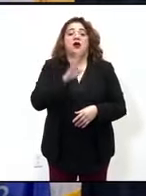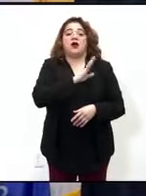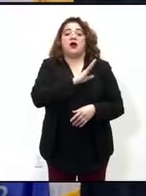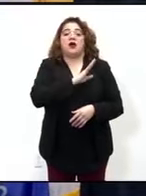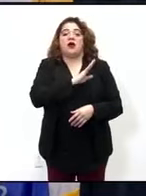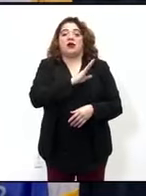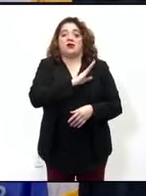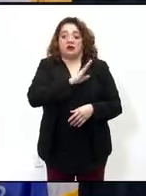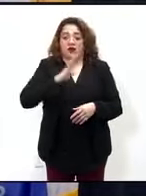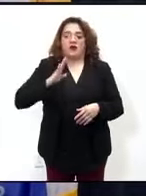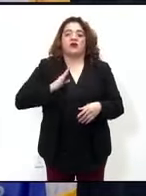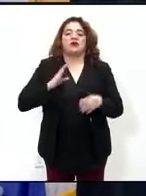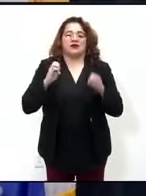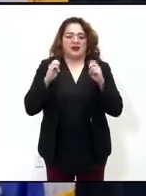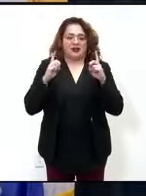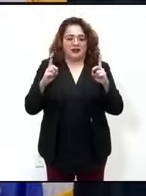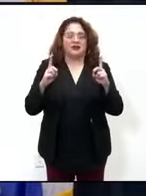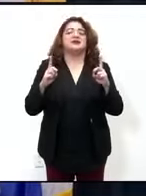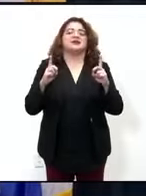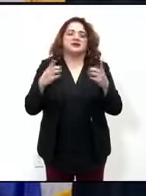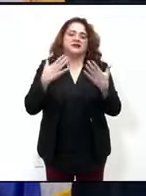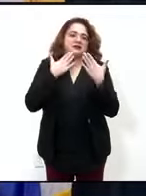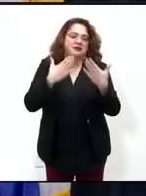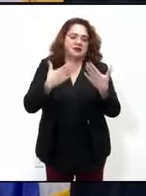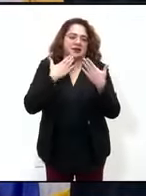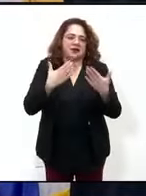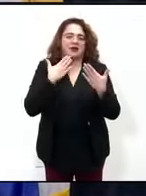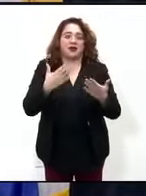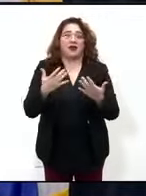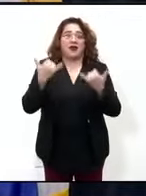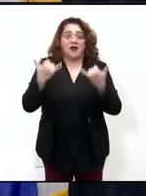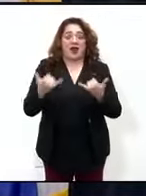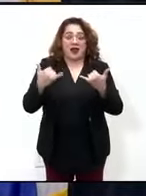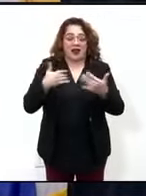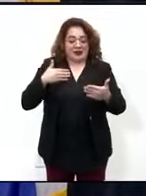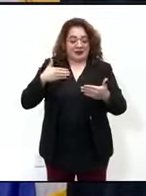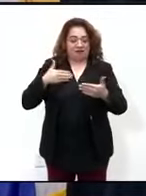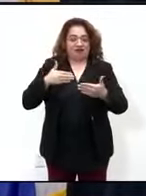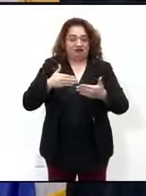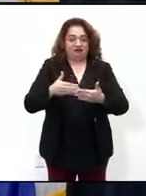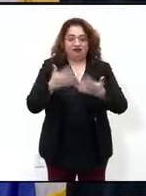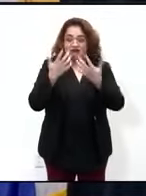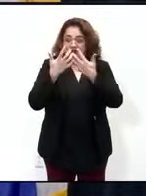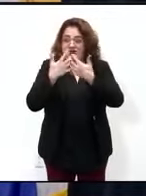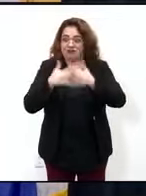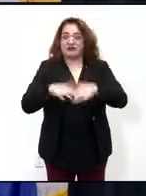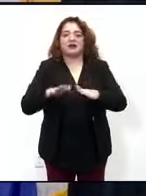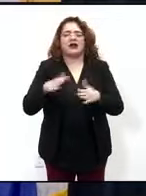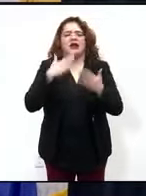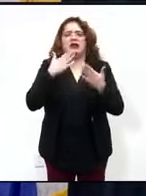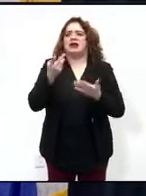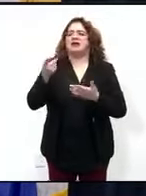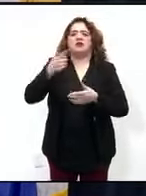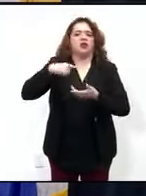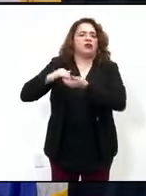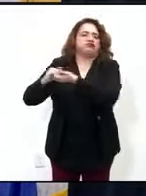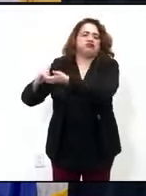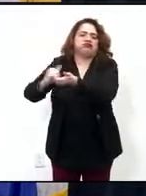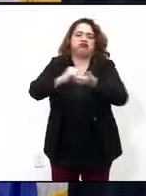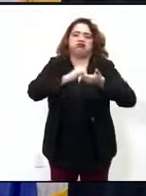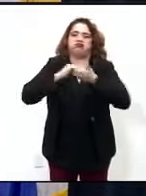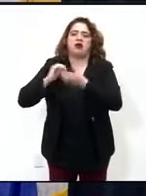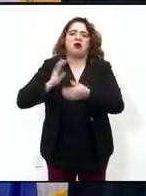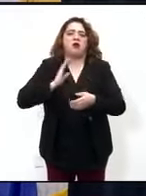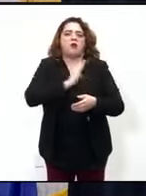Mayor Garcia we would not be at this point in our plan to reopen schools. And also just want to acknowledge our incredible Board of Education who